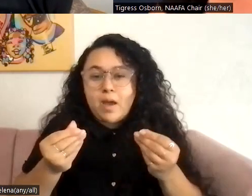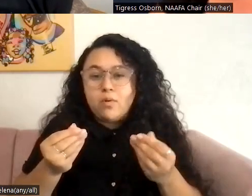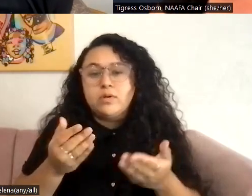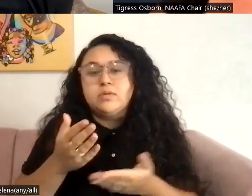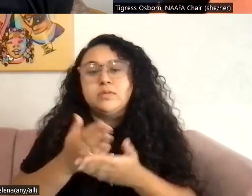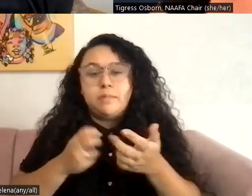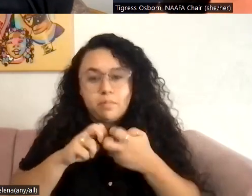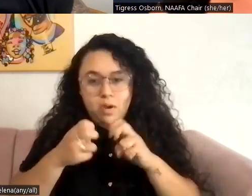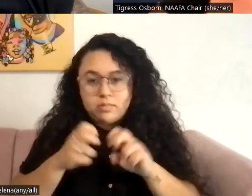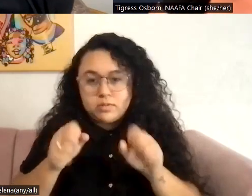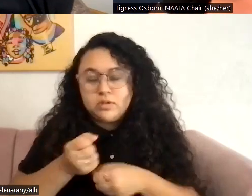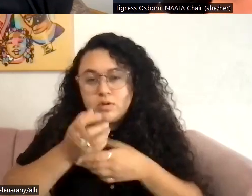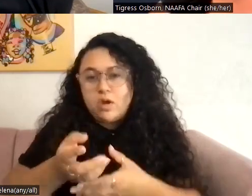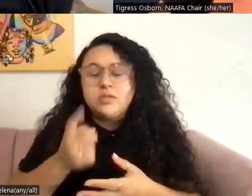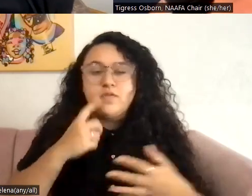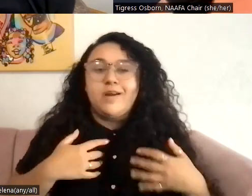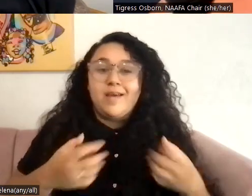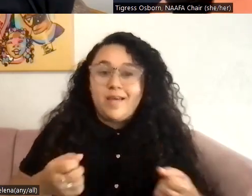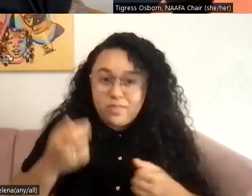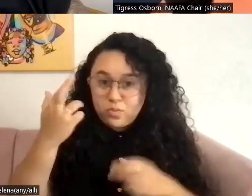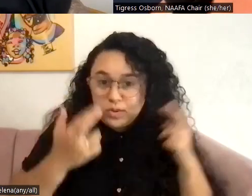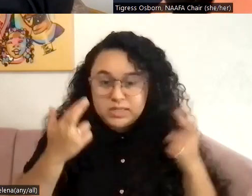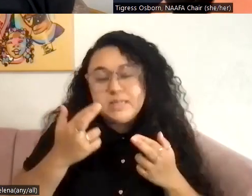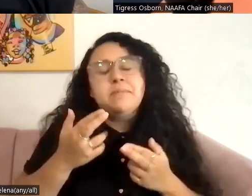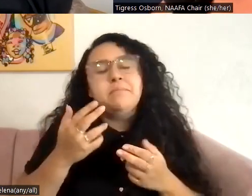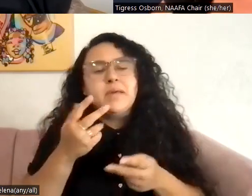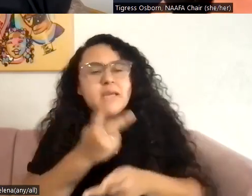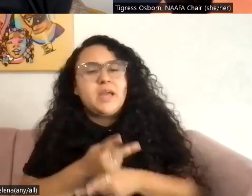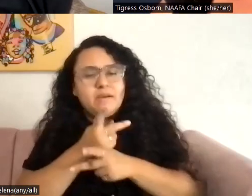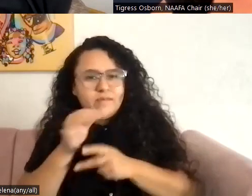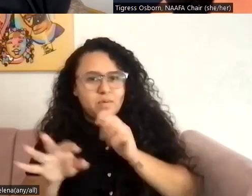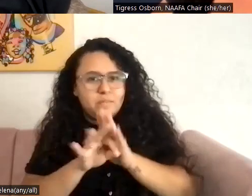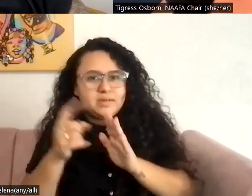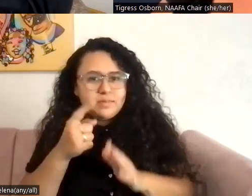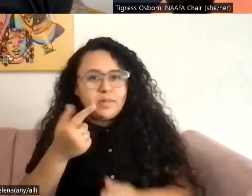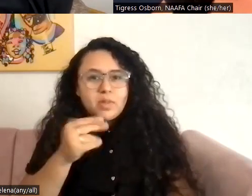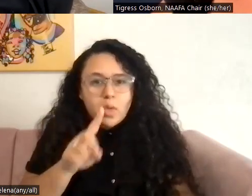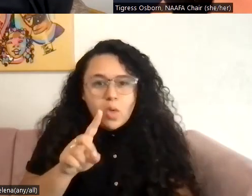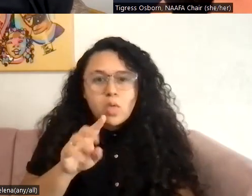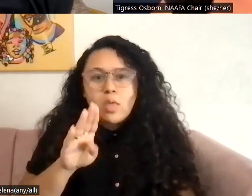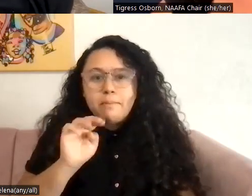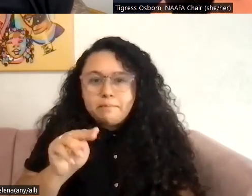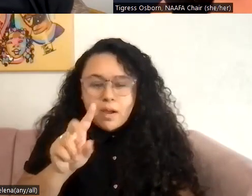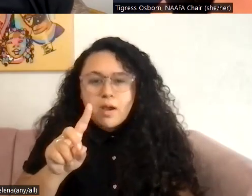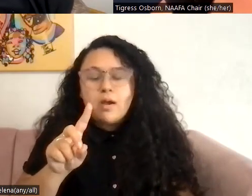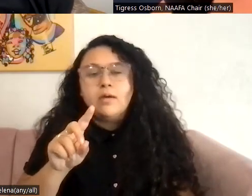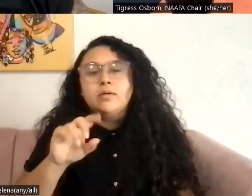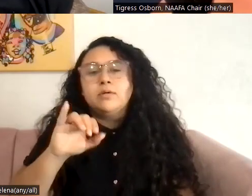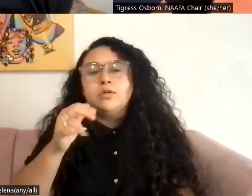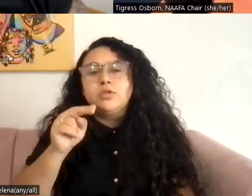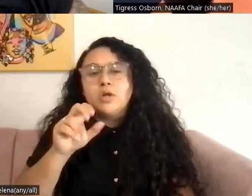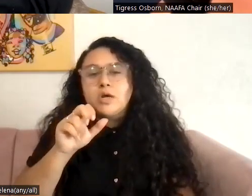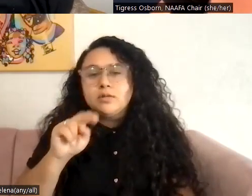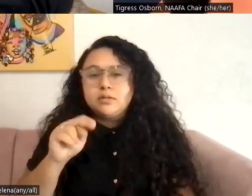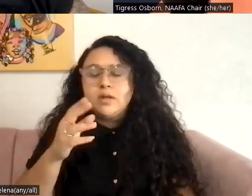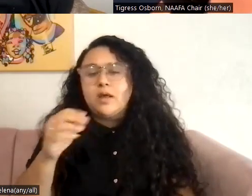problems that they can cause health-wise. So definitely, um, thoughtful if you're choosing something like gold bond or Johnson, Johnson's baby powder or something